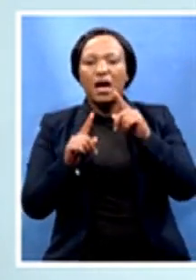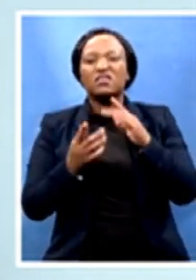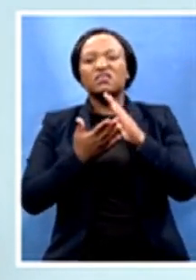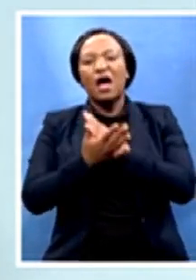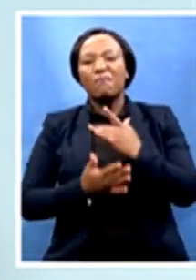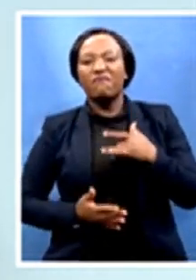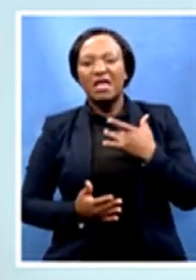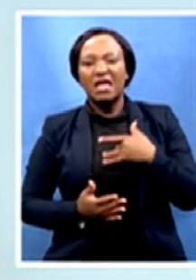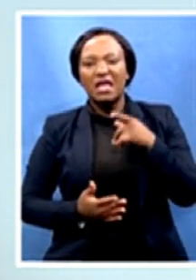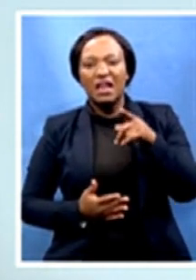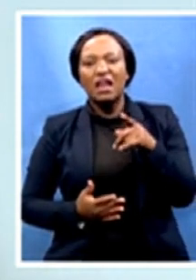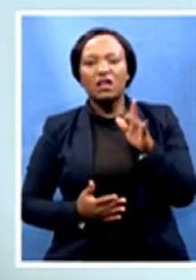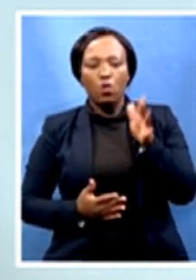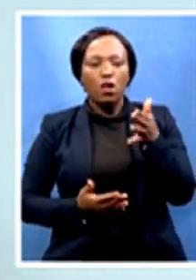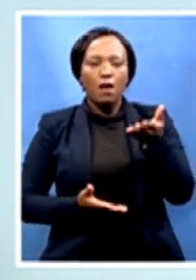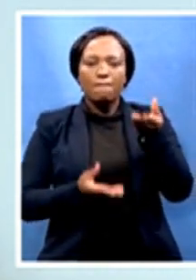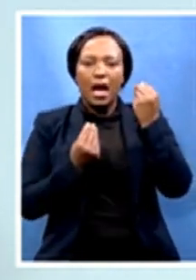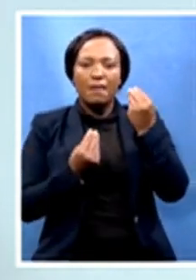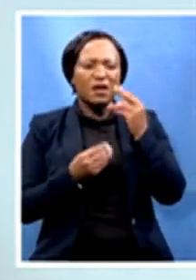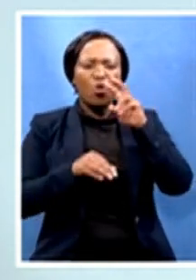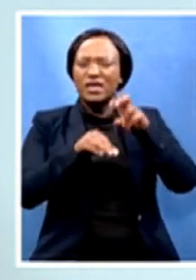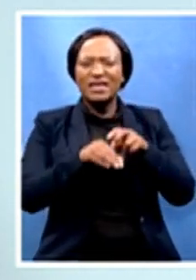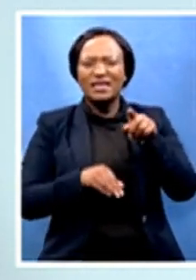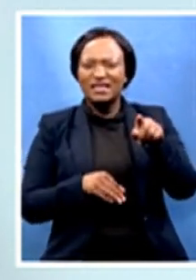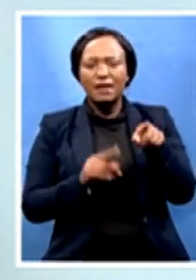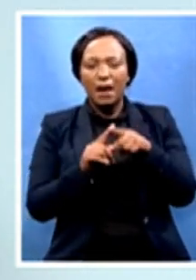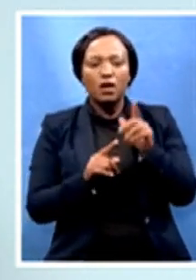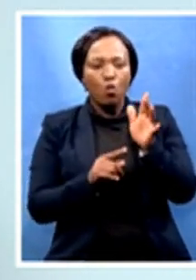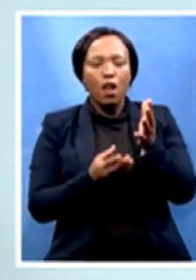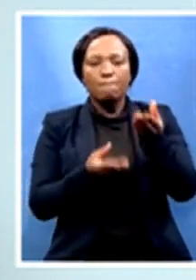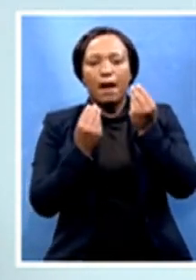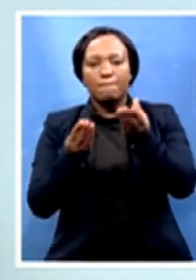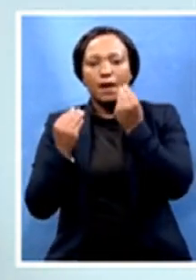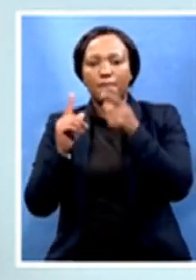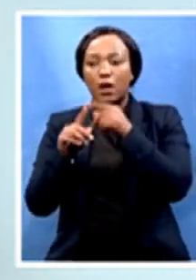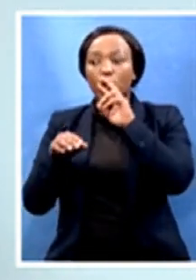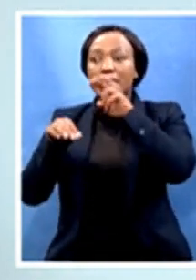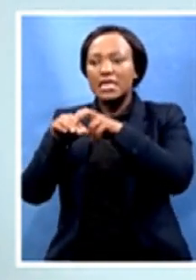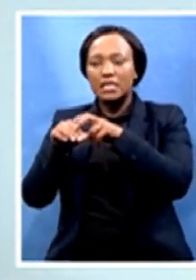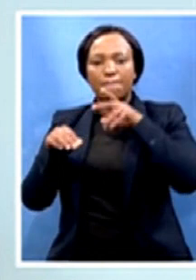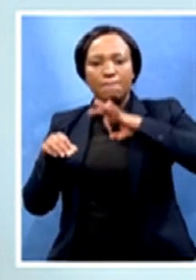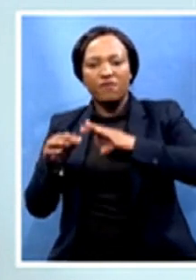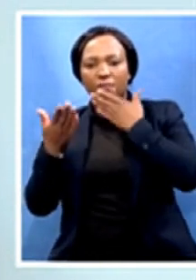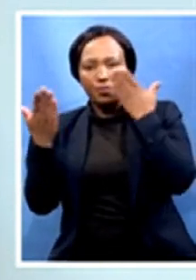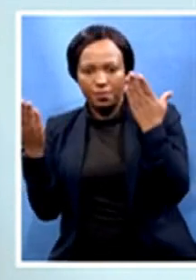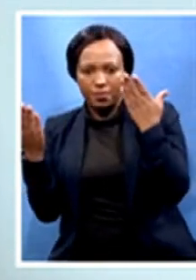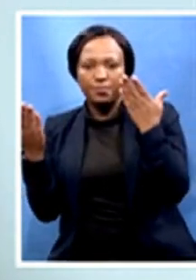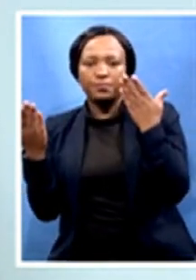not need it and those that really need it don't benefit. And I think I want to encourage them to